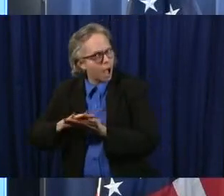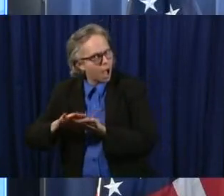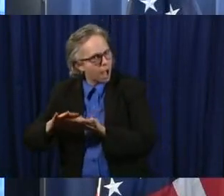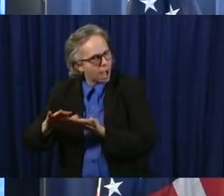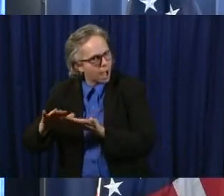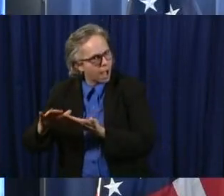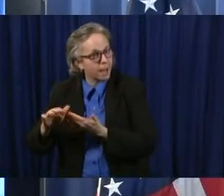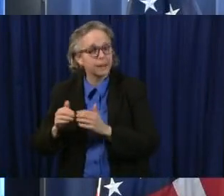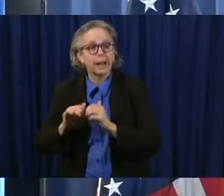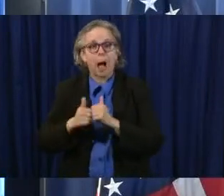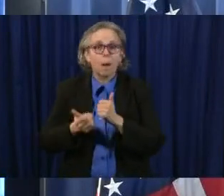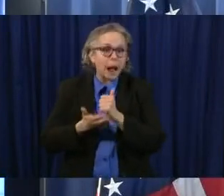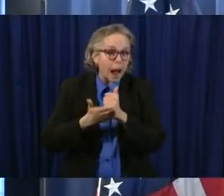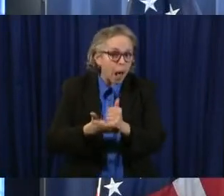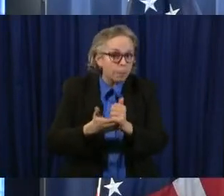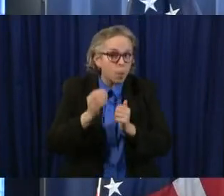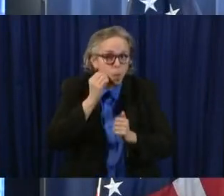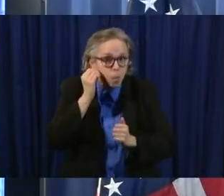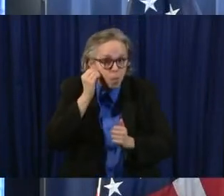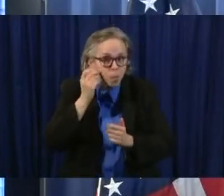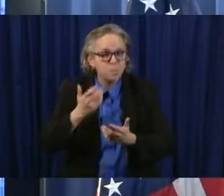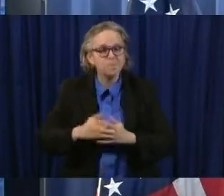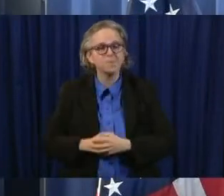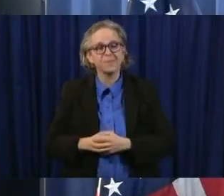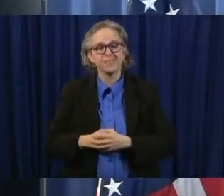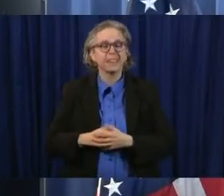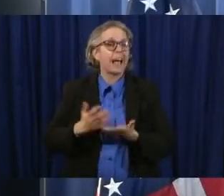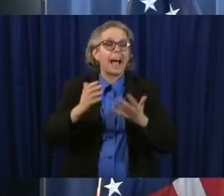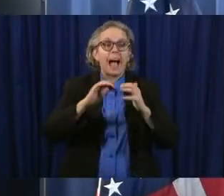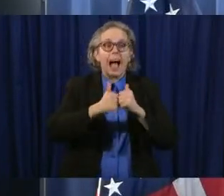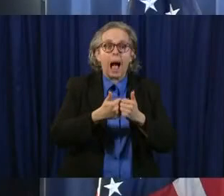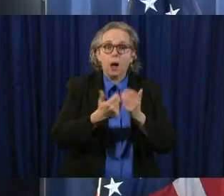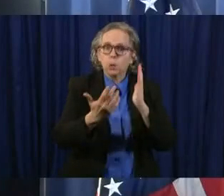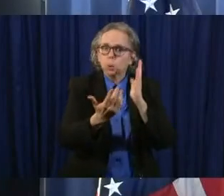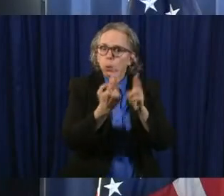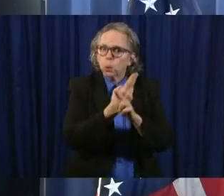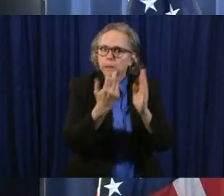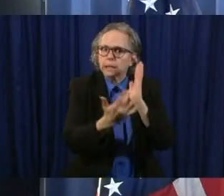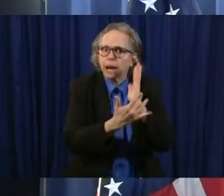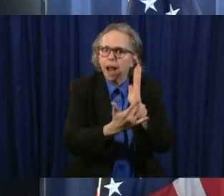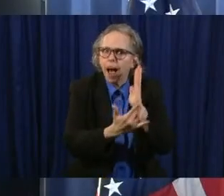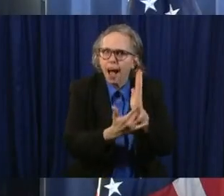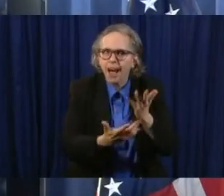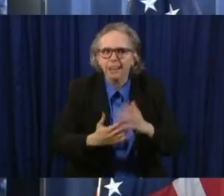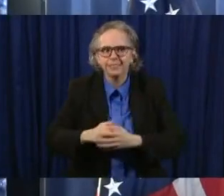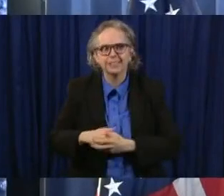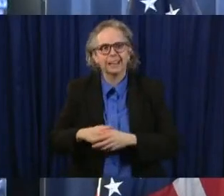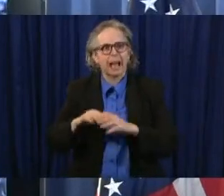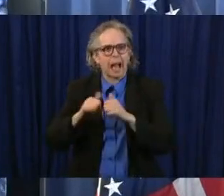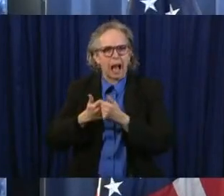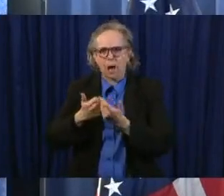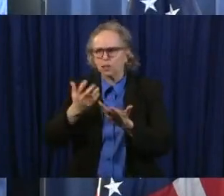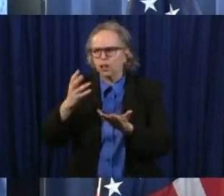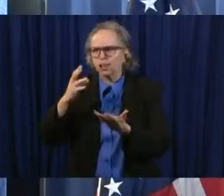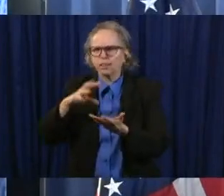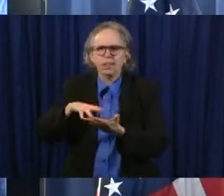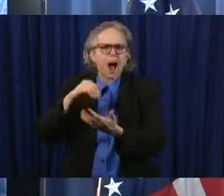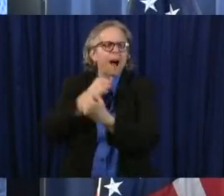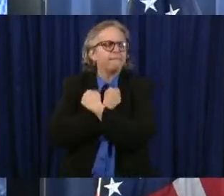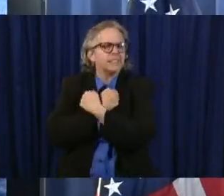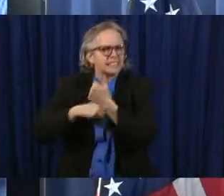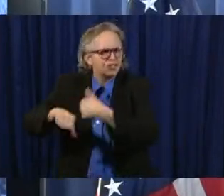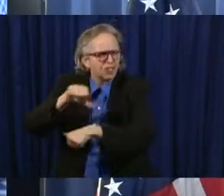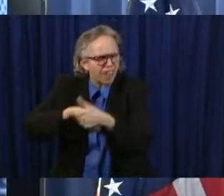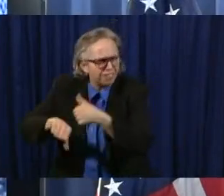how to technology and how to love others even when